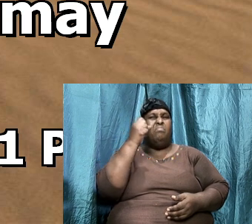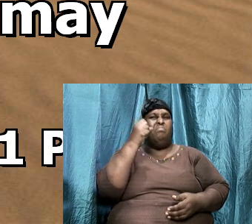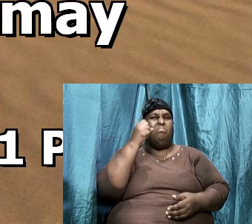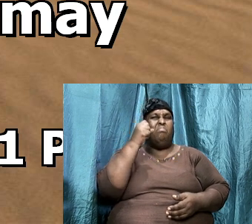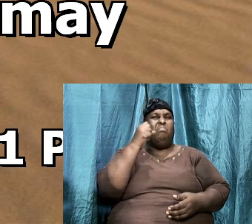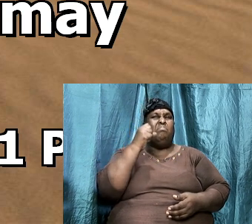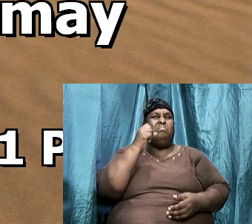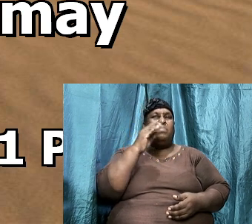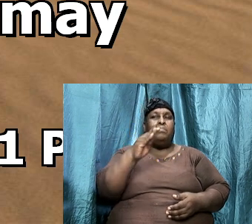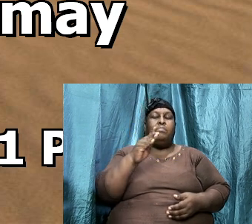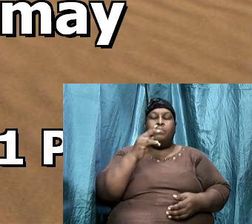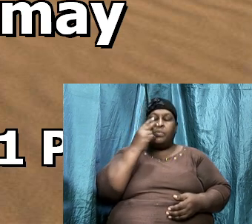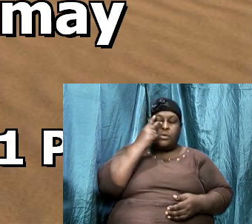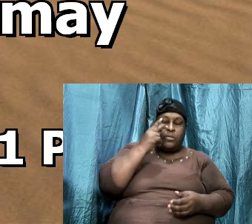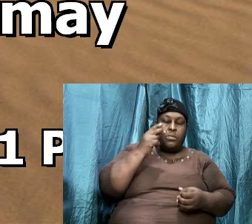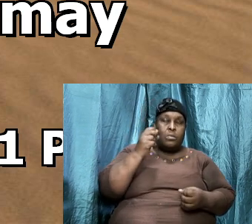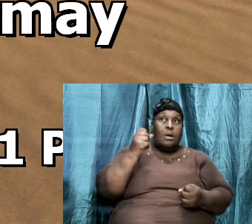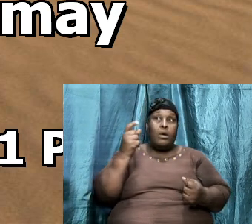Be vigilant.